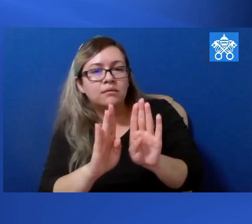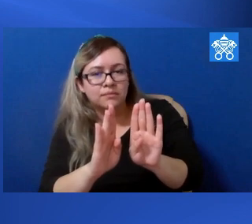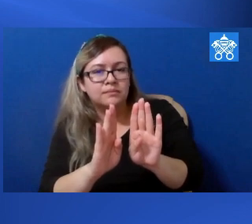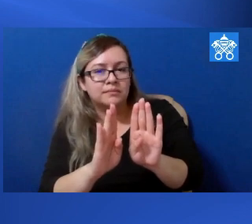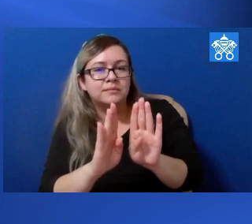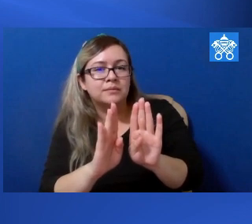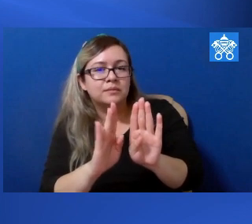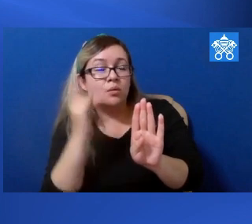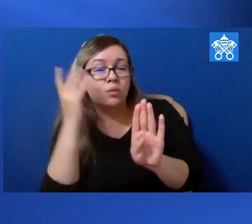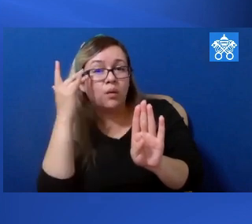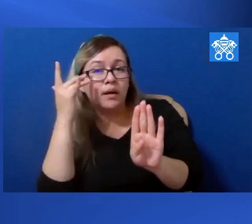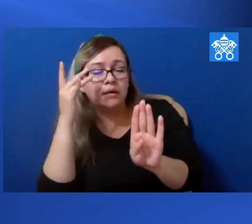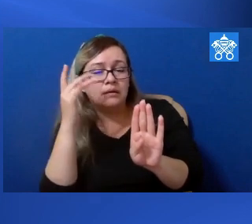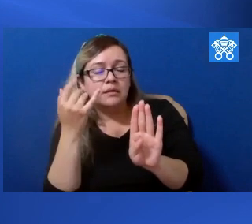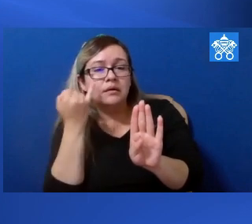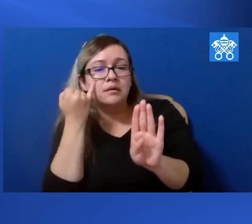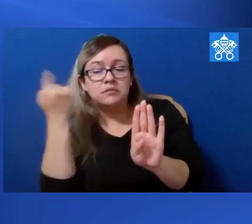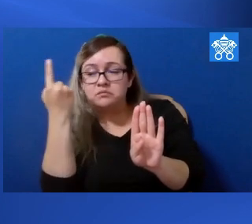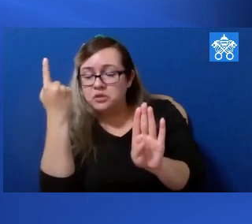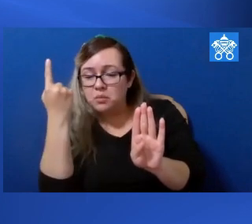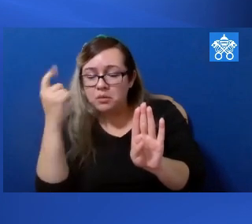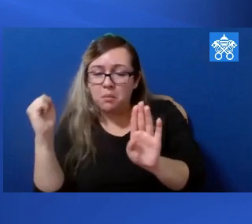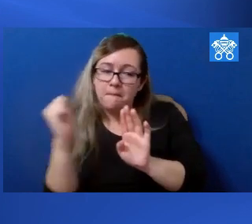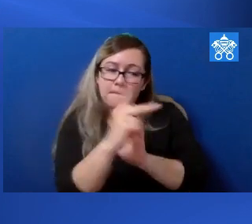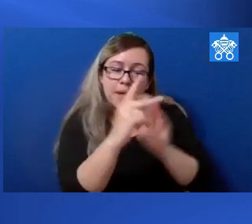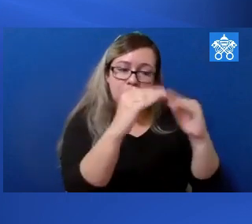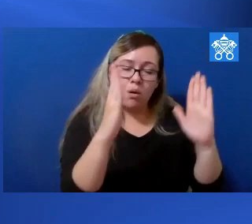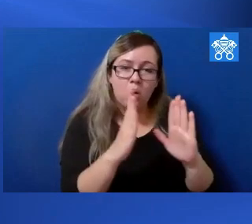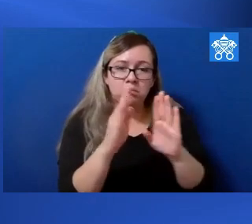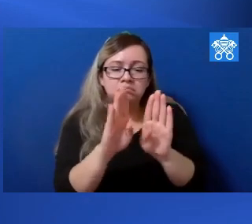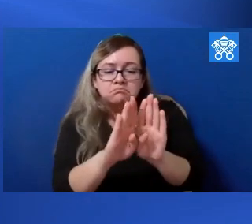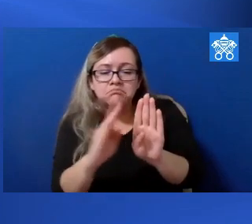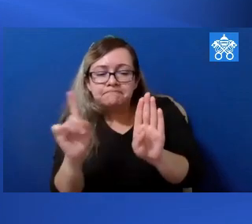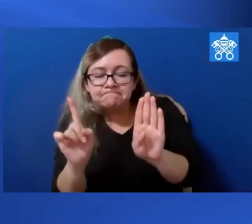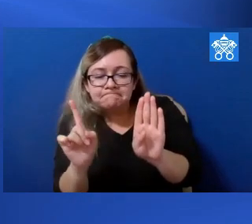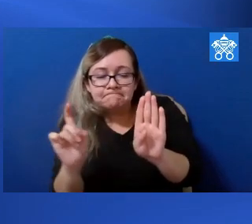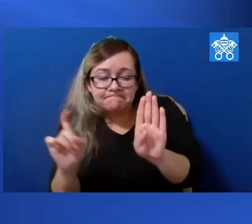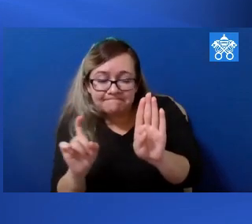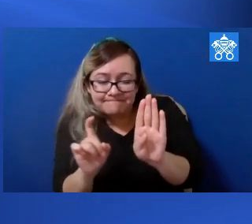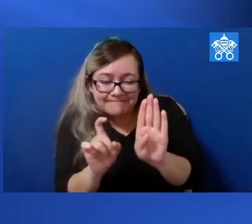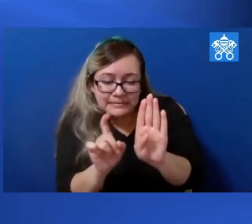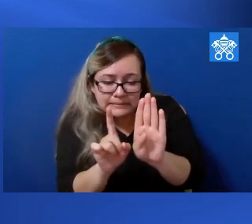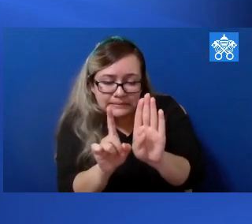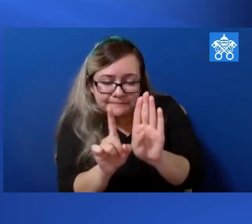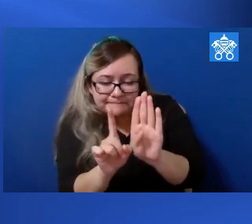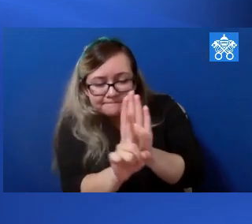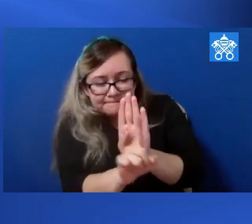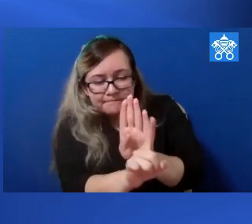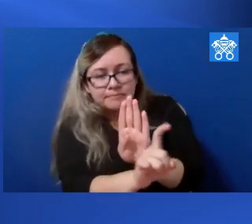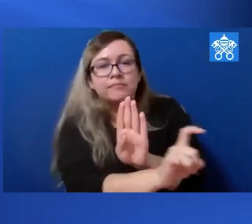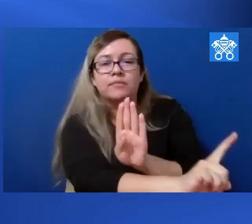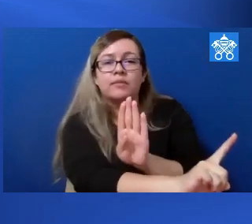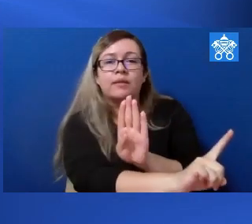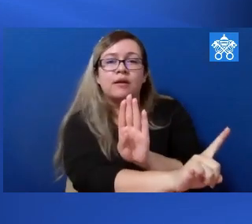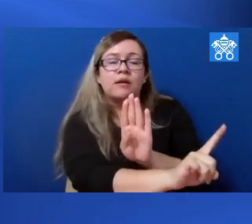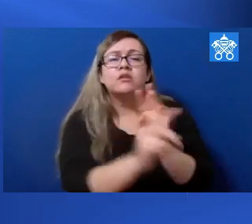would remain open. To return home, someone could get through only there. Now, let's